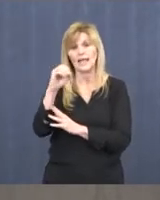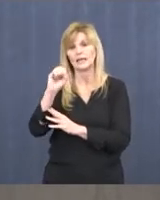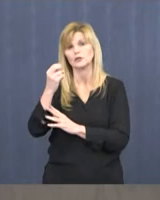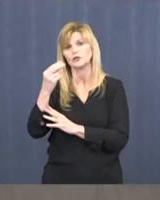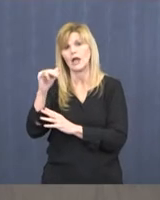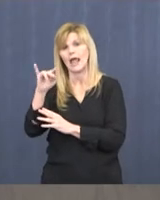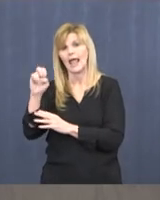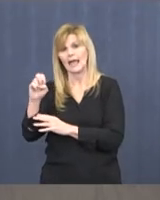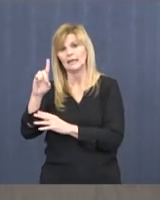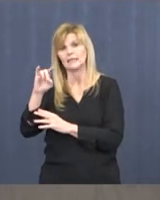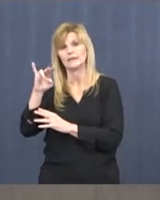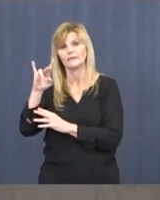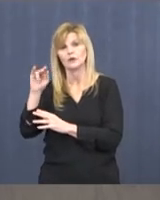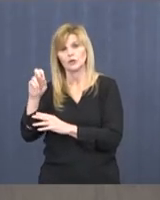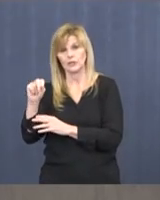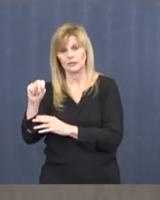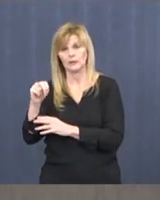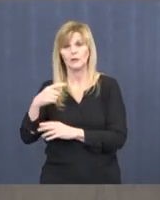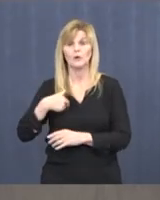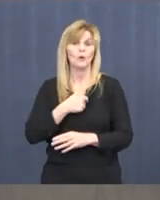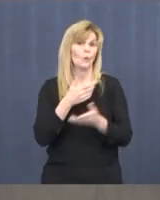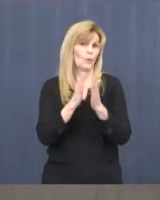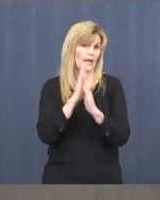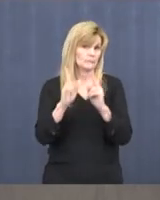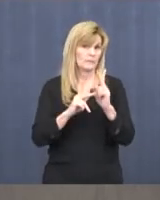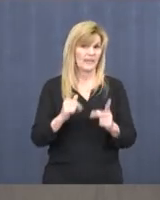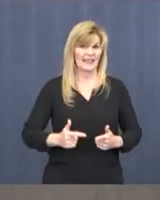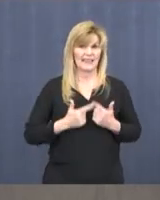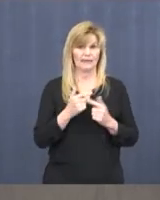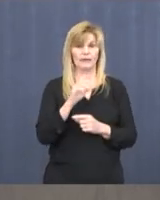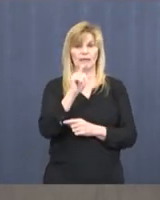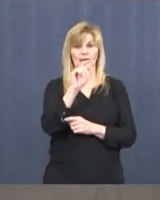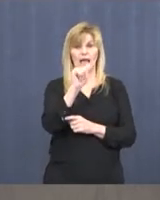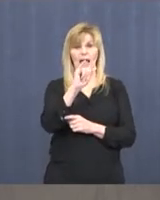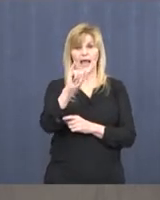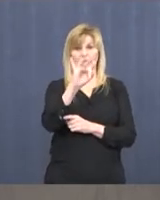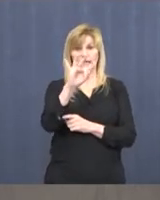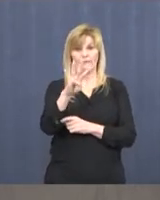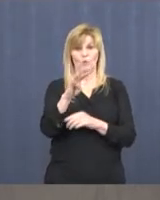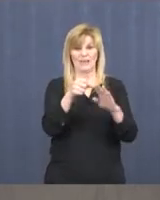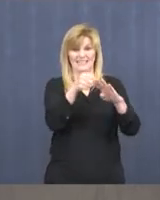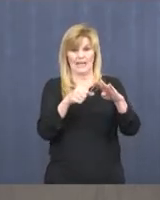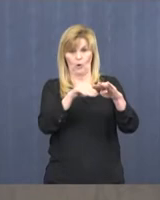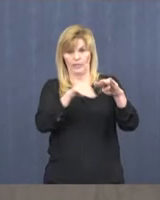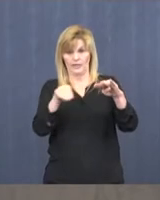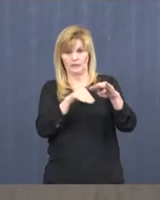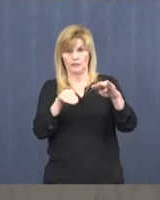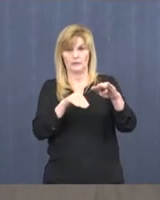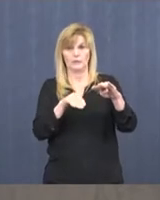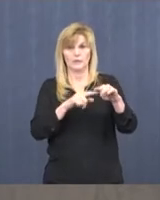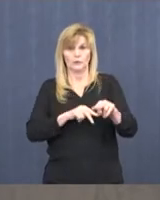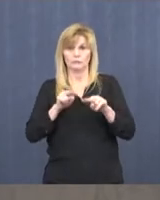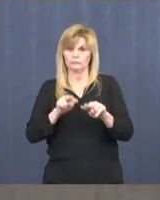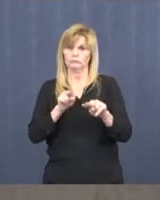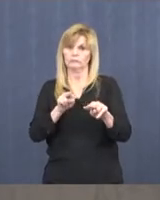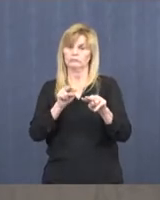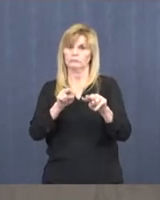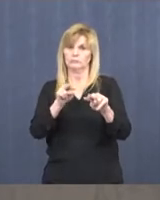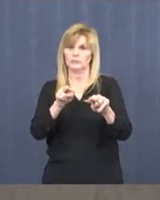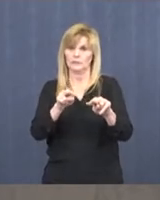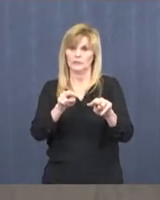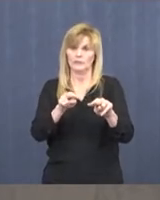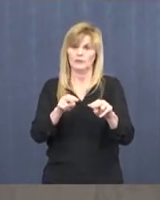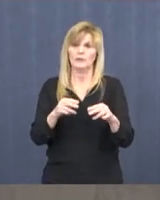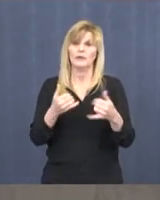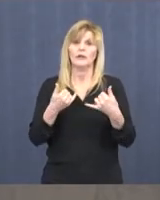We do ask the people that live south of 94 along the Cheyenne River to continue to be vigilant. There is still ice